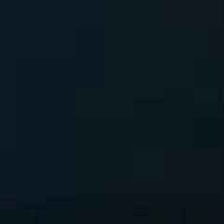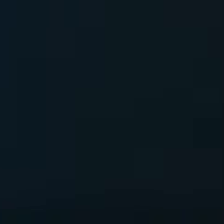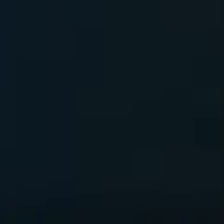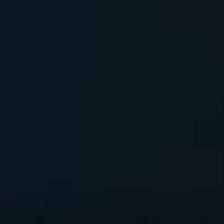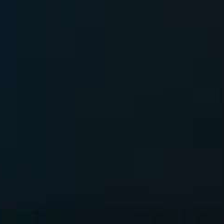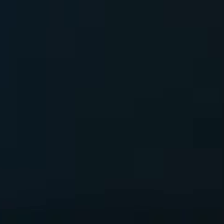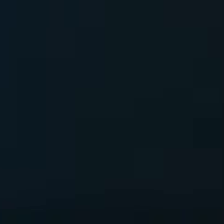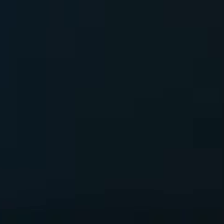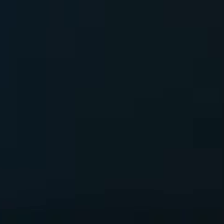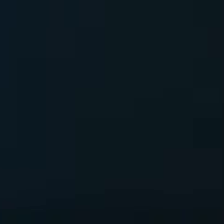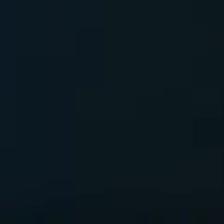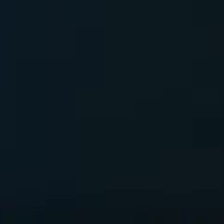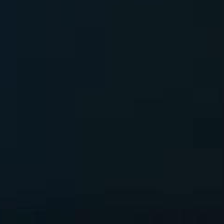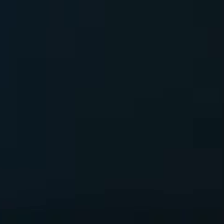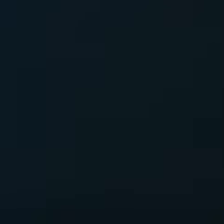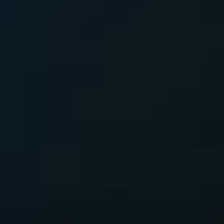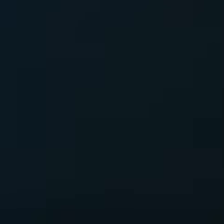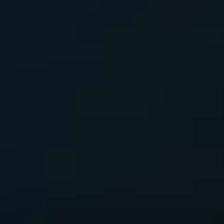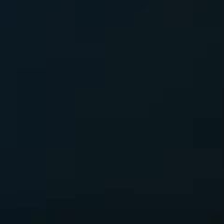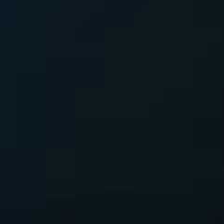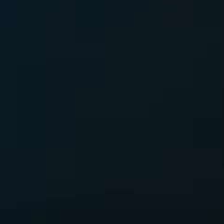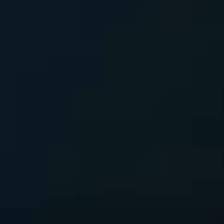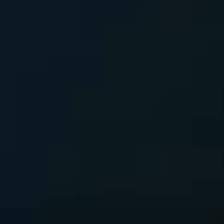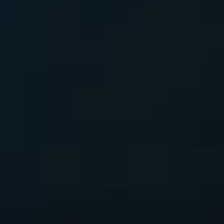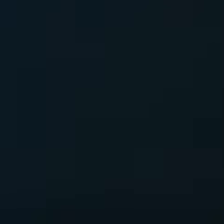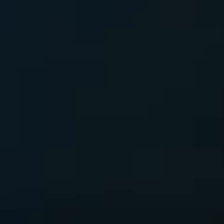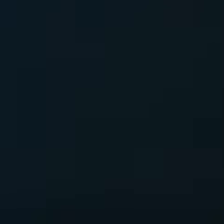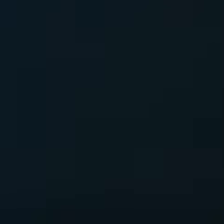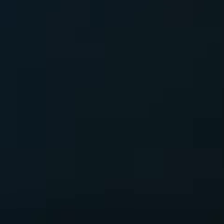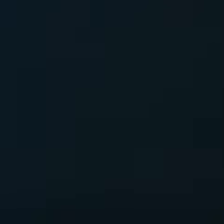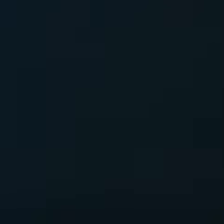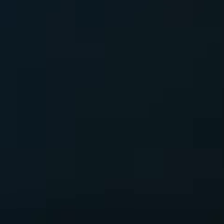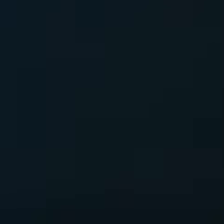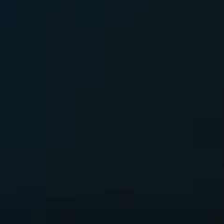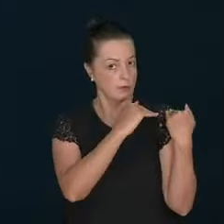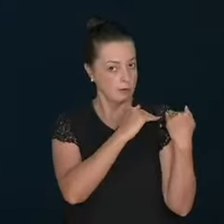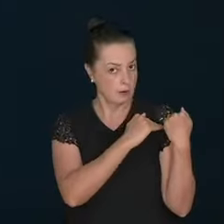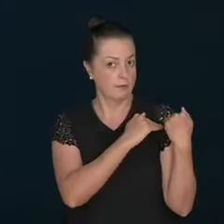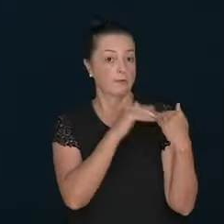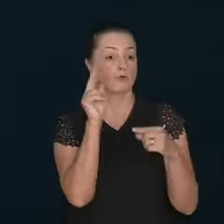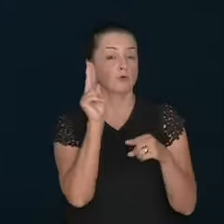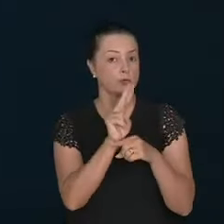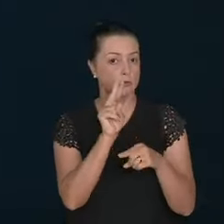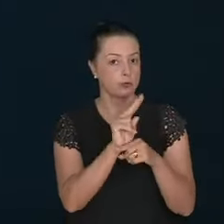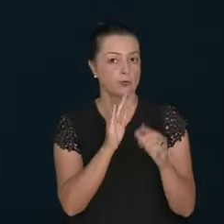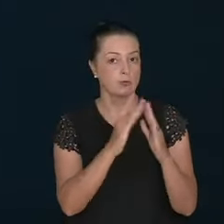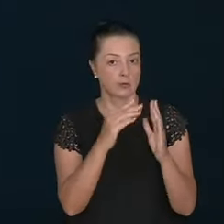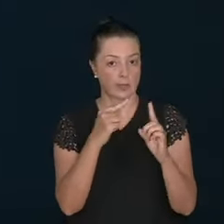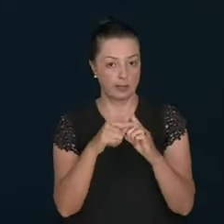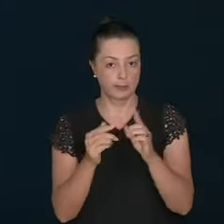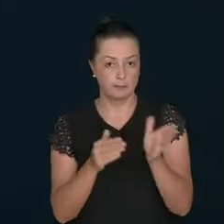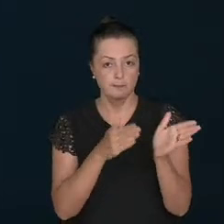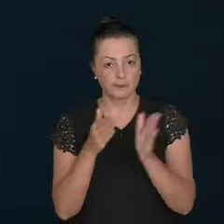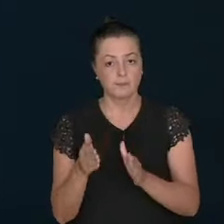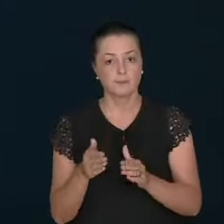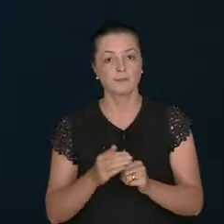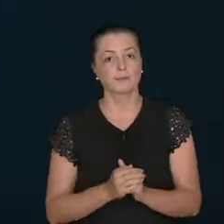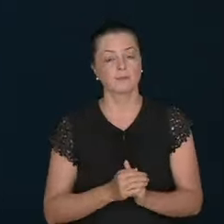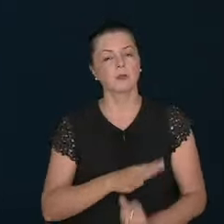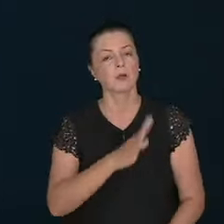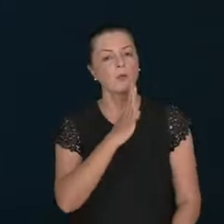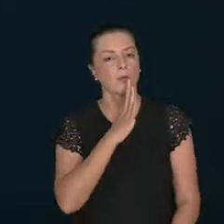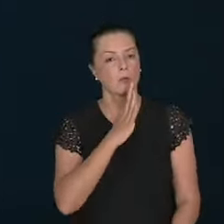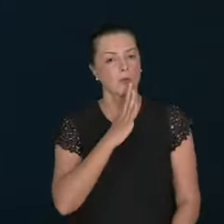was a very strong church, but in the following verse, the Lord Jesus says, I know your